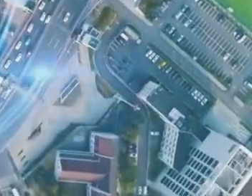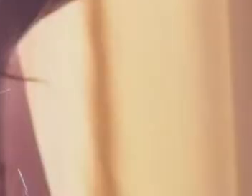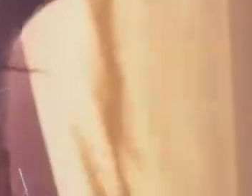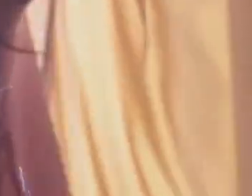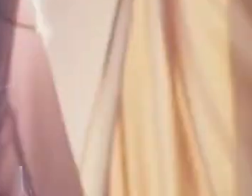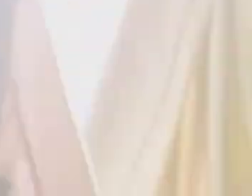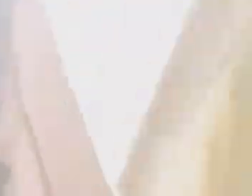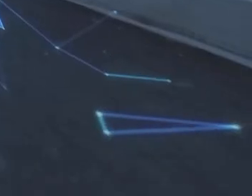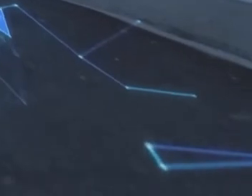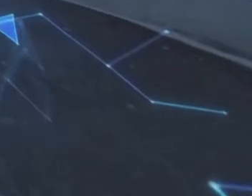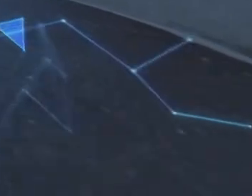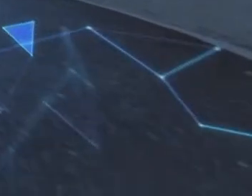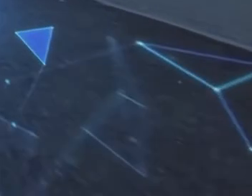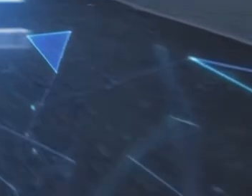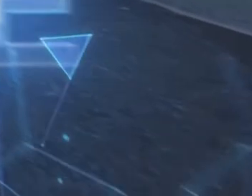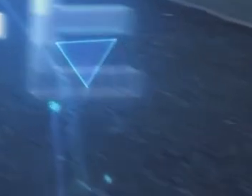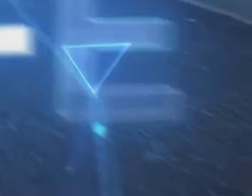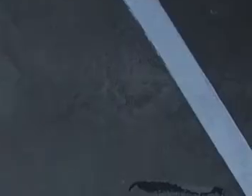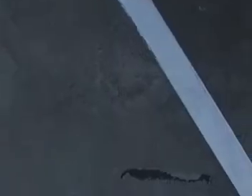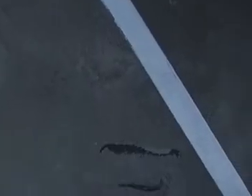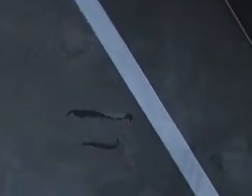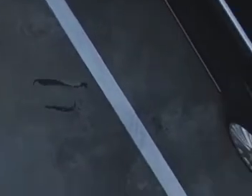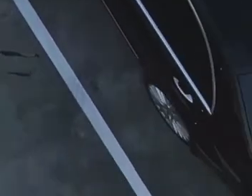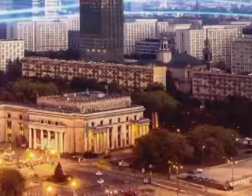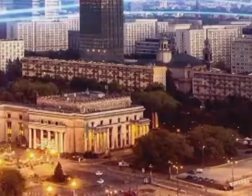We all need it to be open and safe.